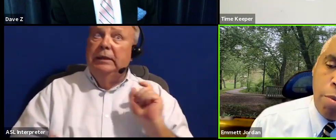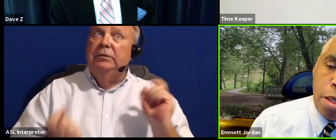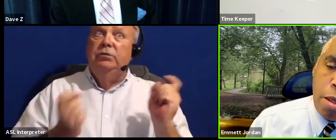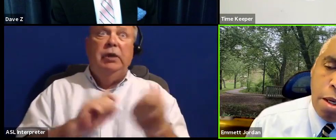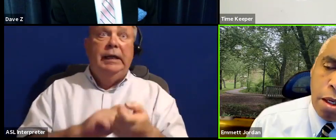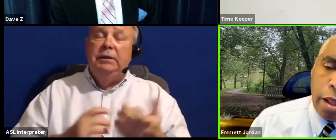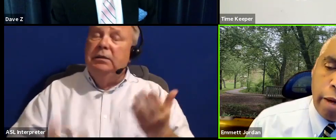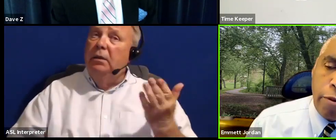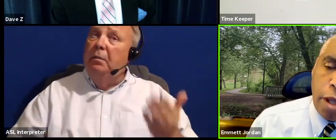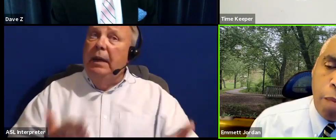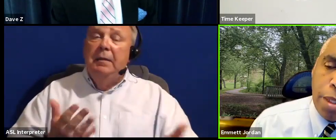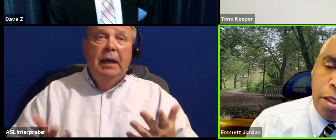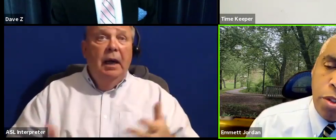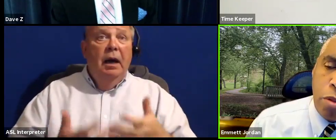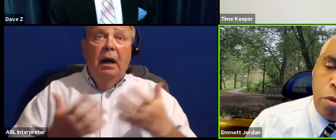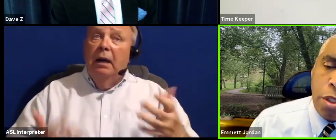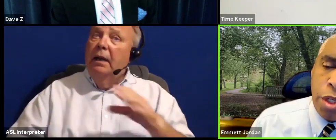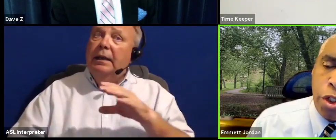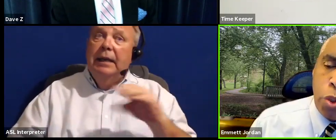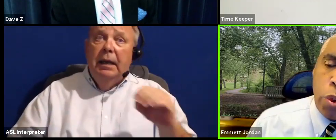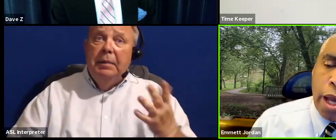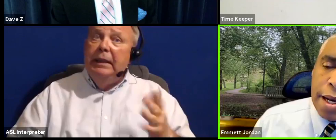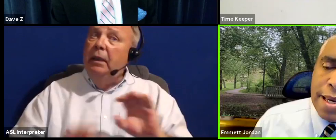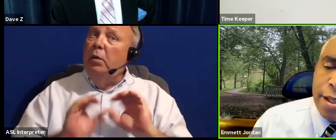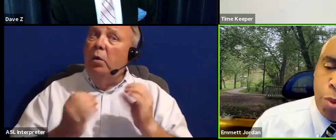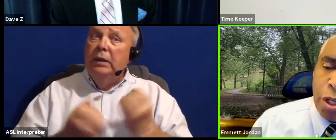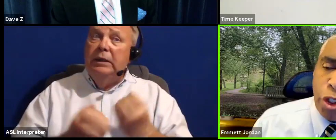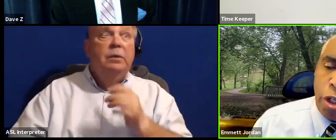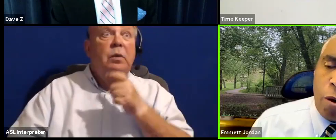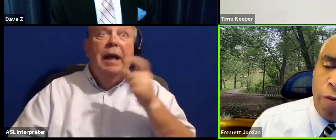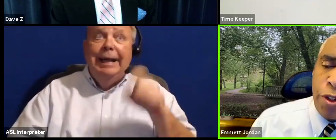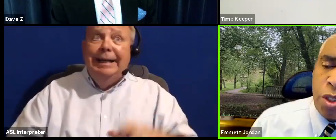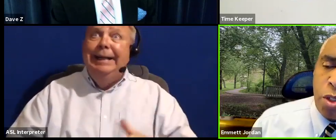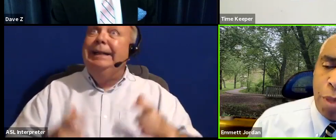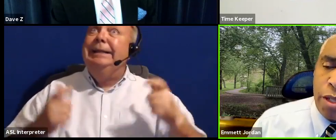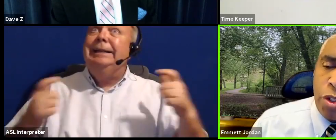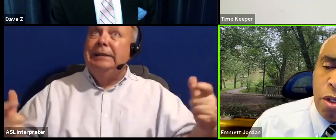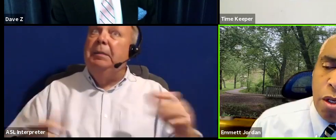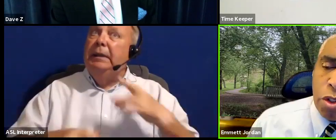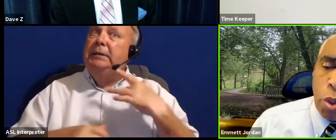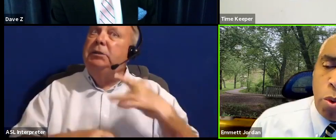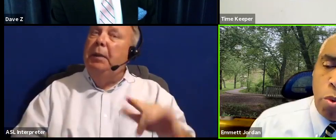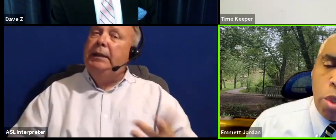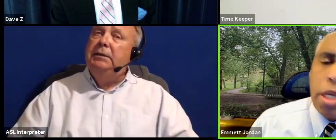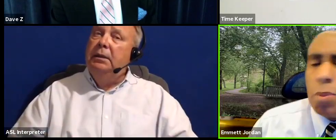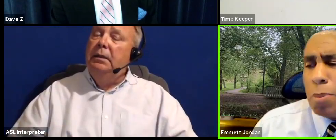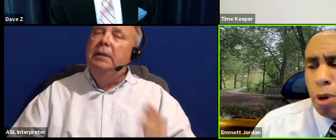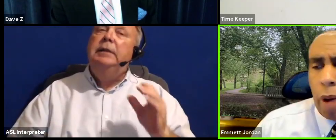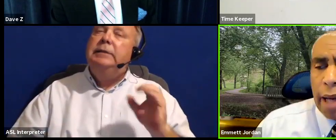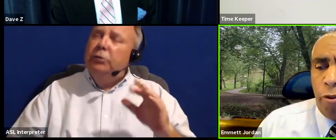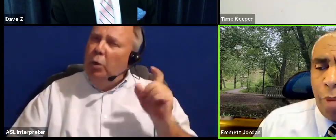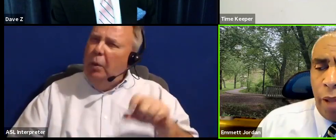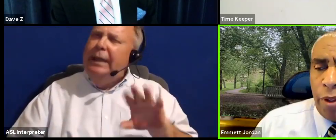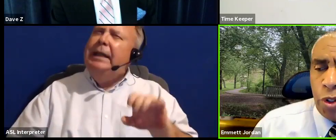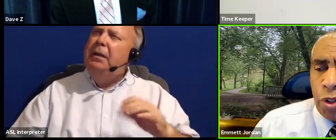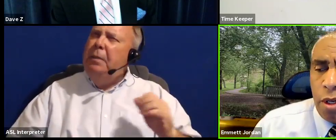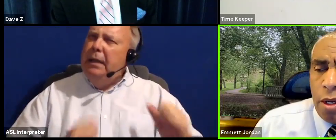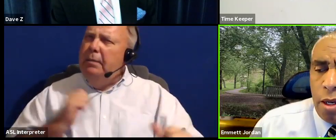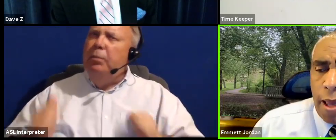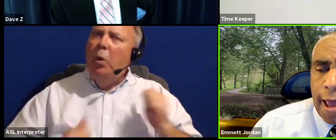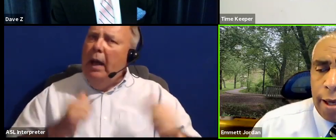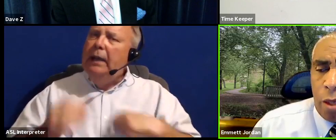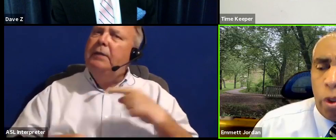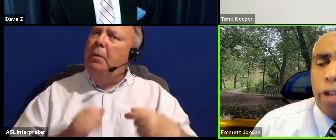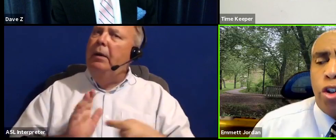you know, that maybe a lot of companies and organizations will not need as much office space. So we need to be proactive about this.